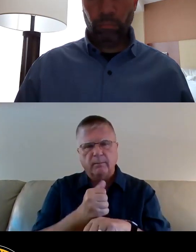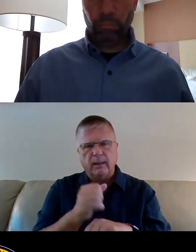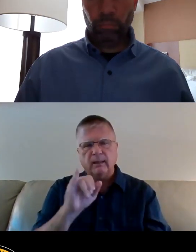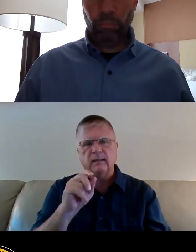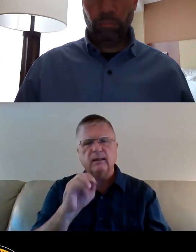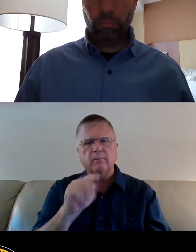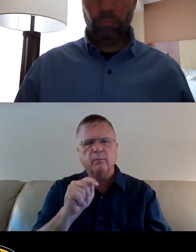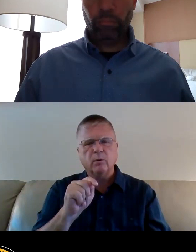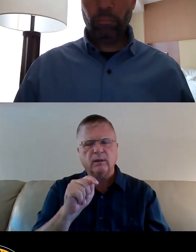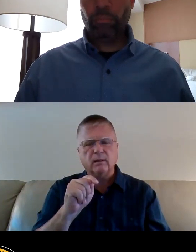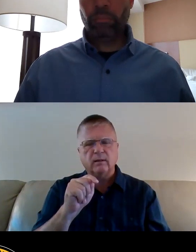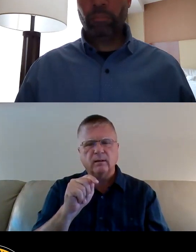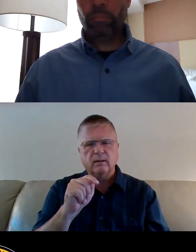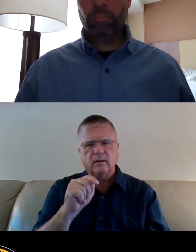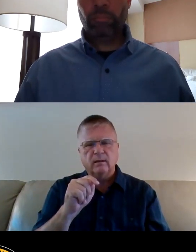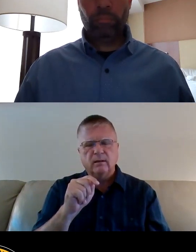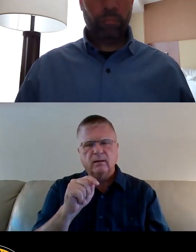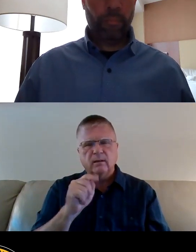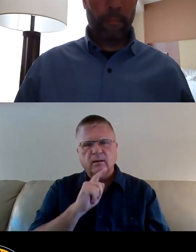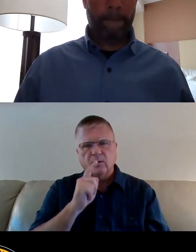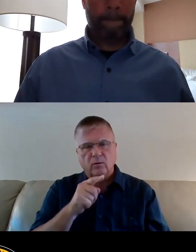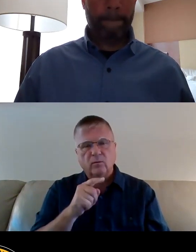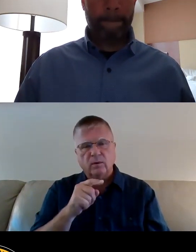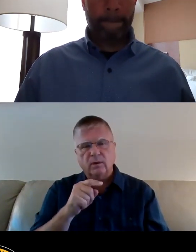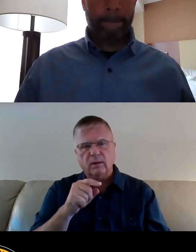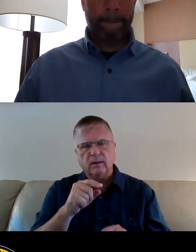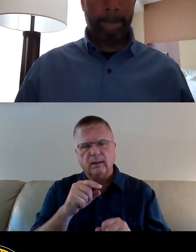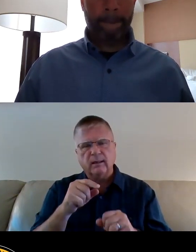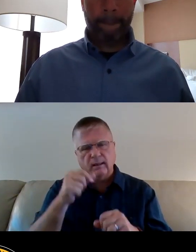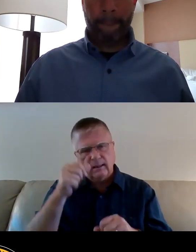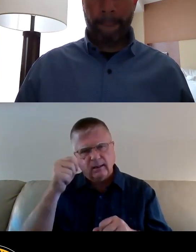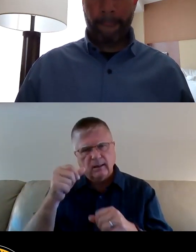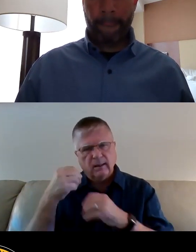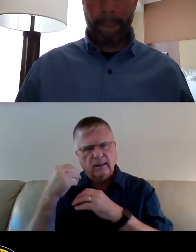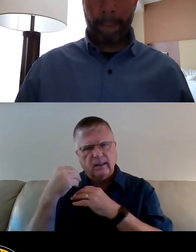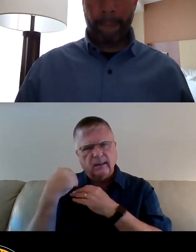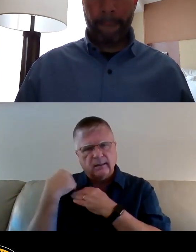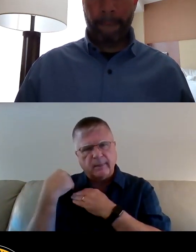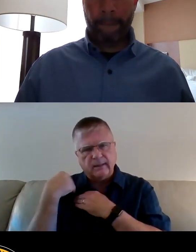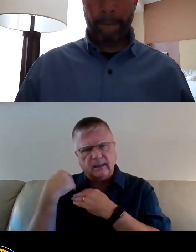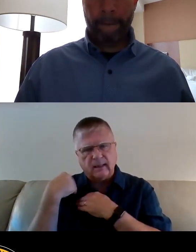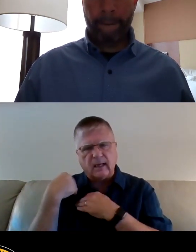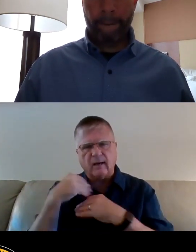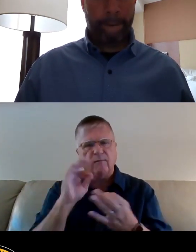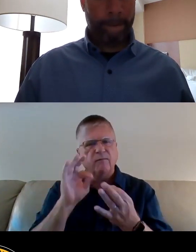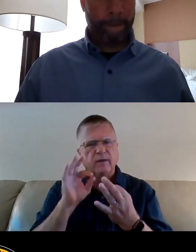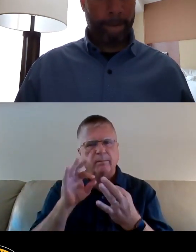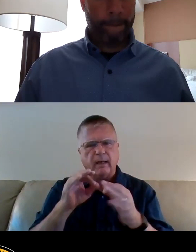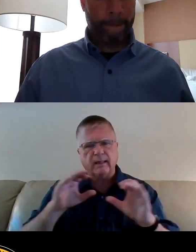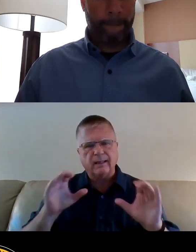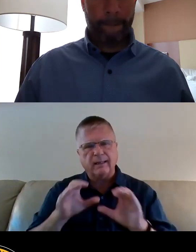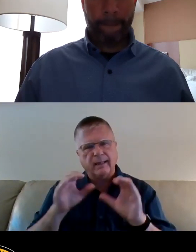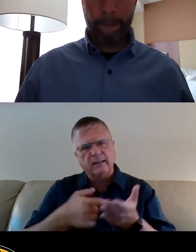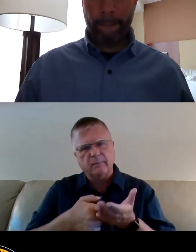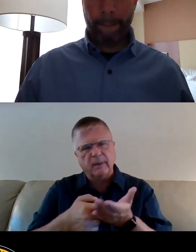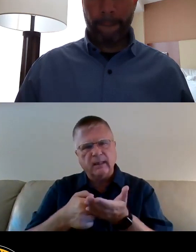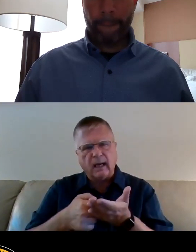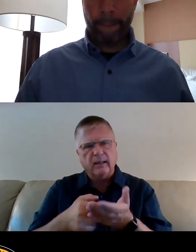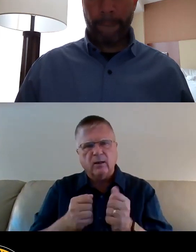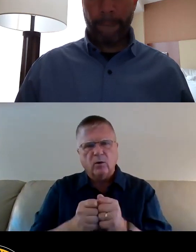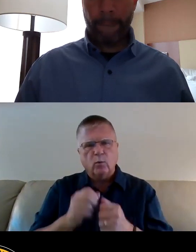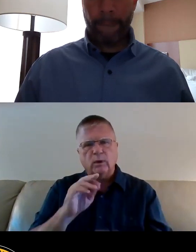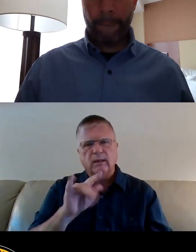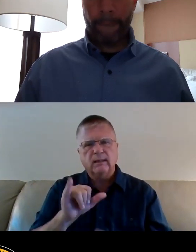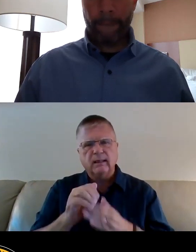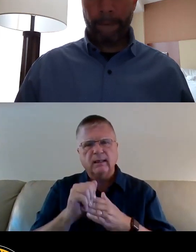that really takes into account feedback and engages in general dialogue with city leaders and